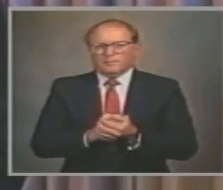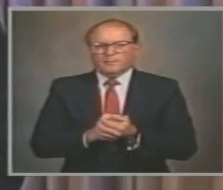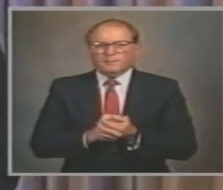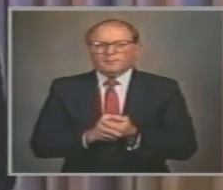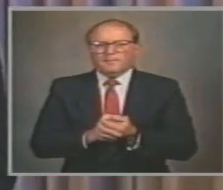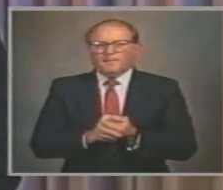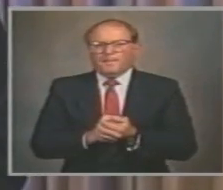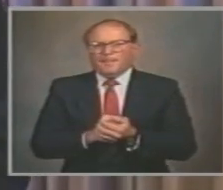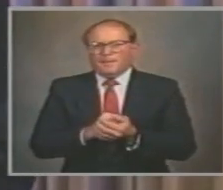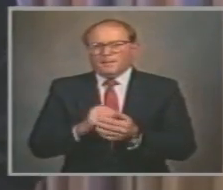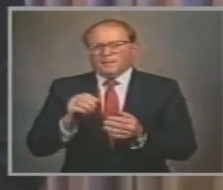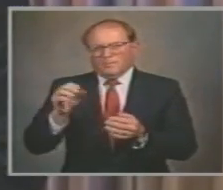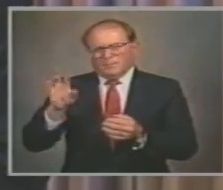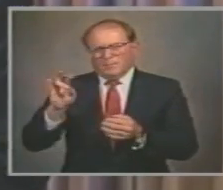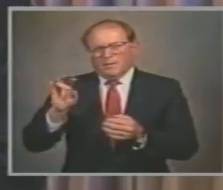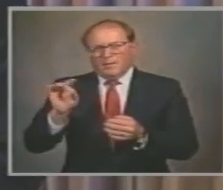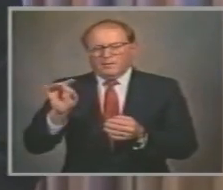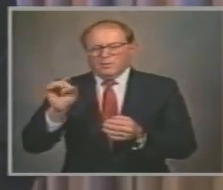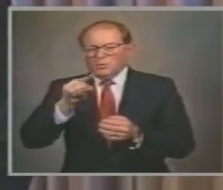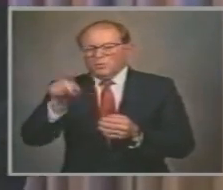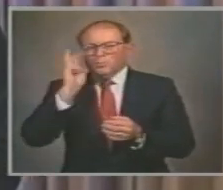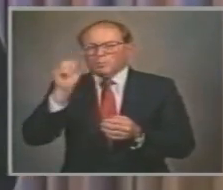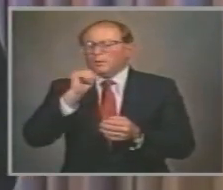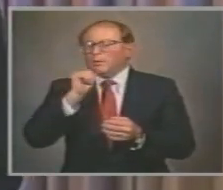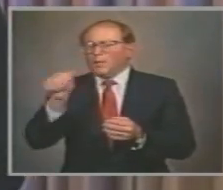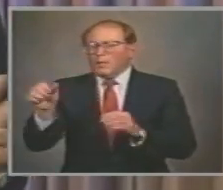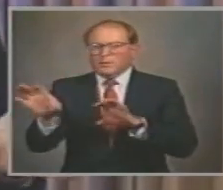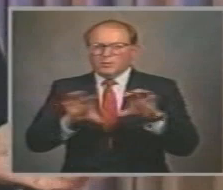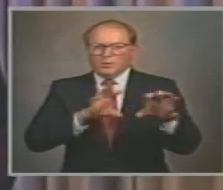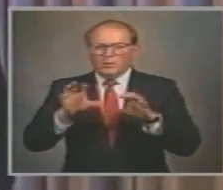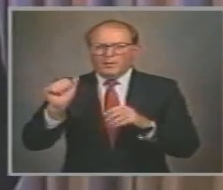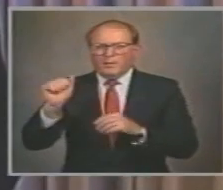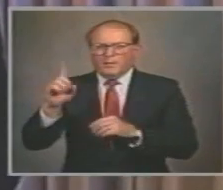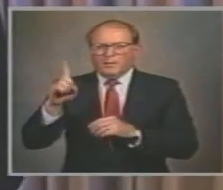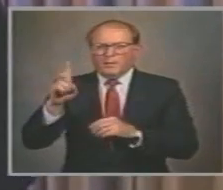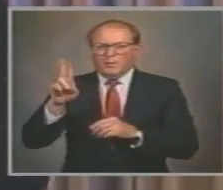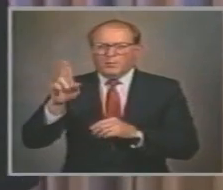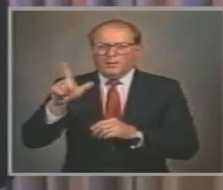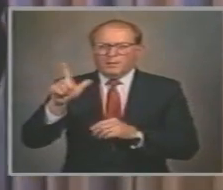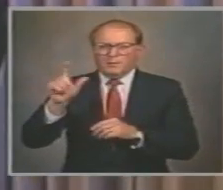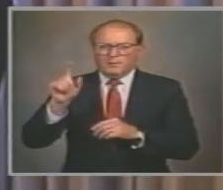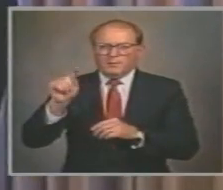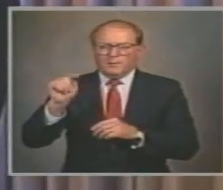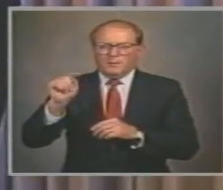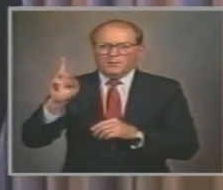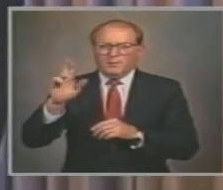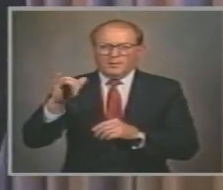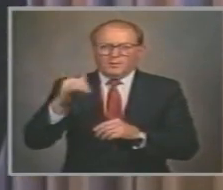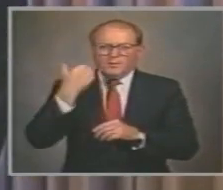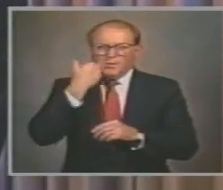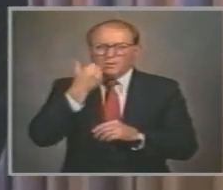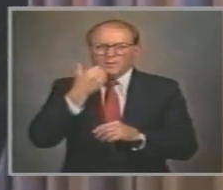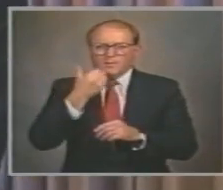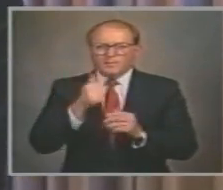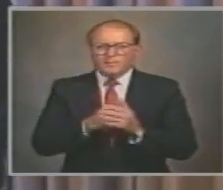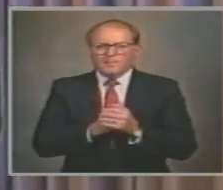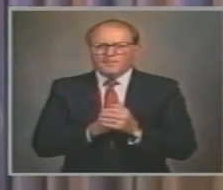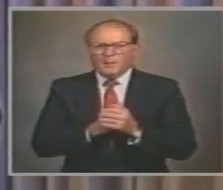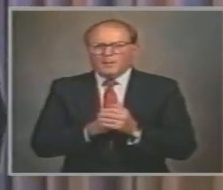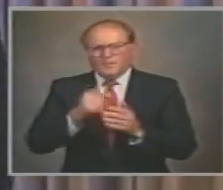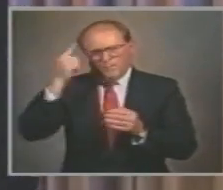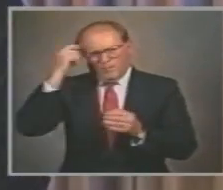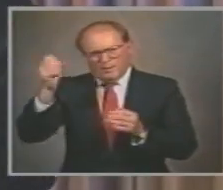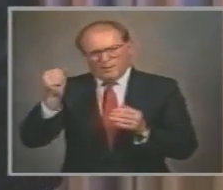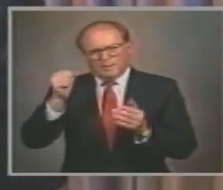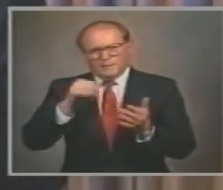Thou shalt not commit adultery Either by consent Or by force Because